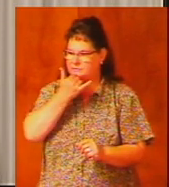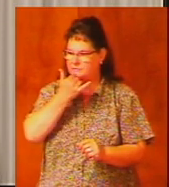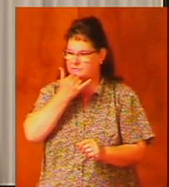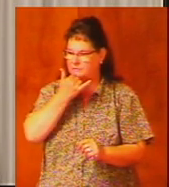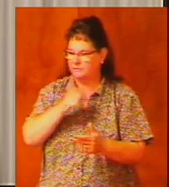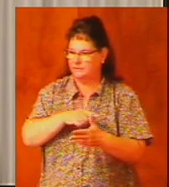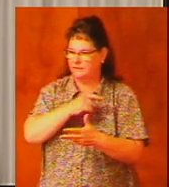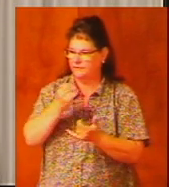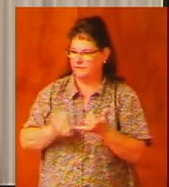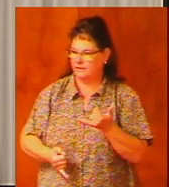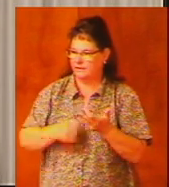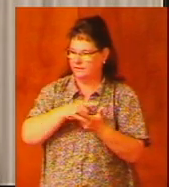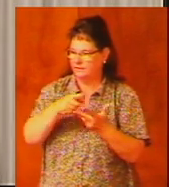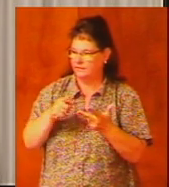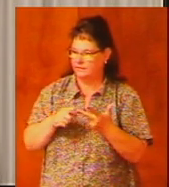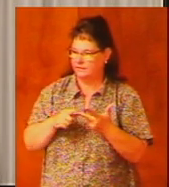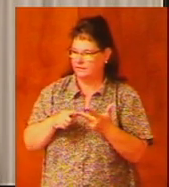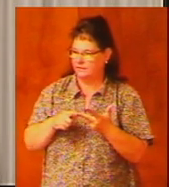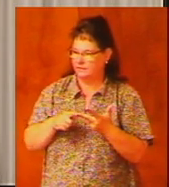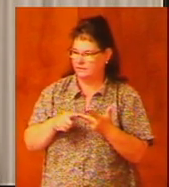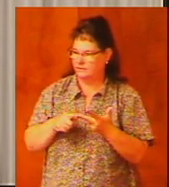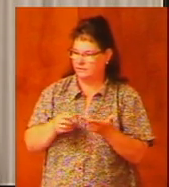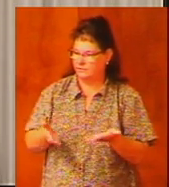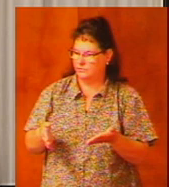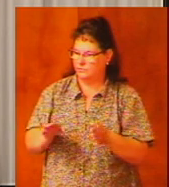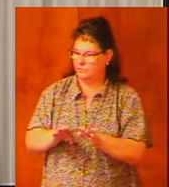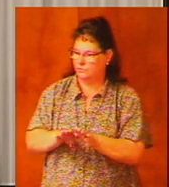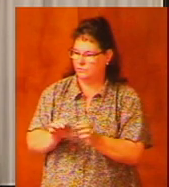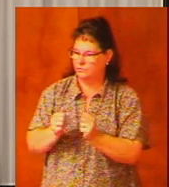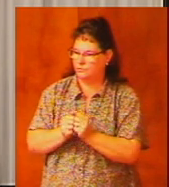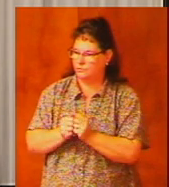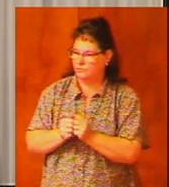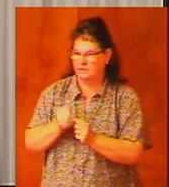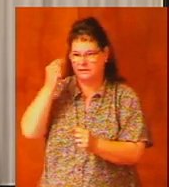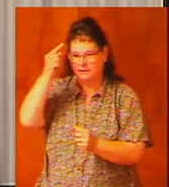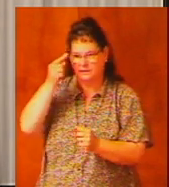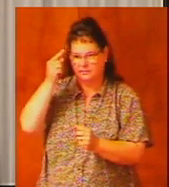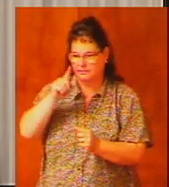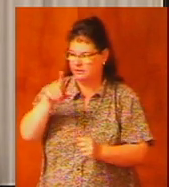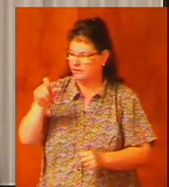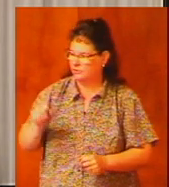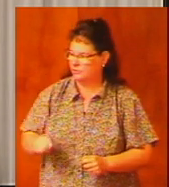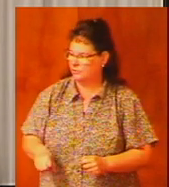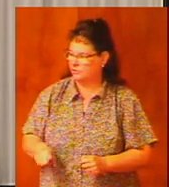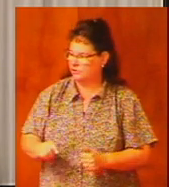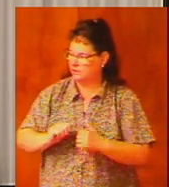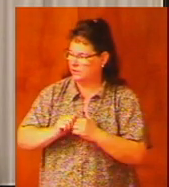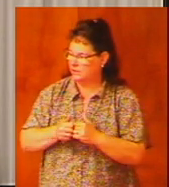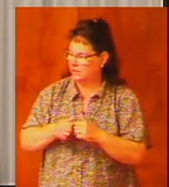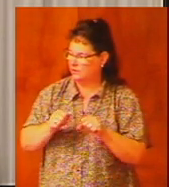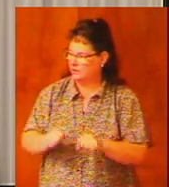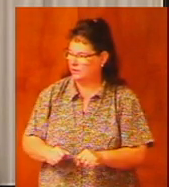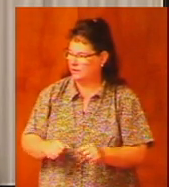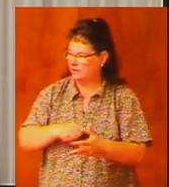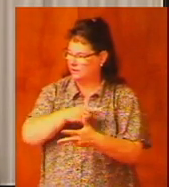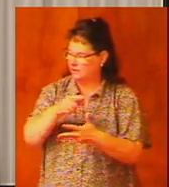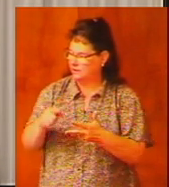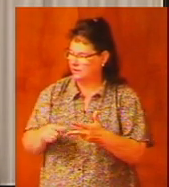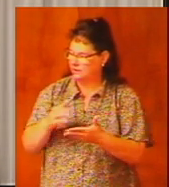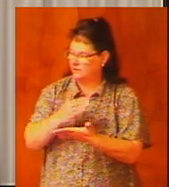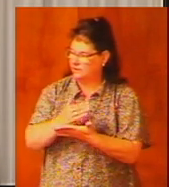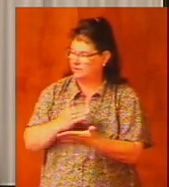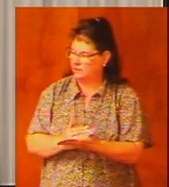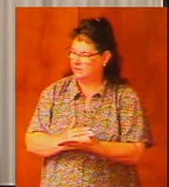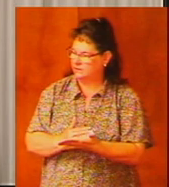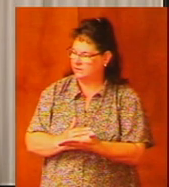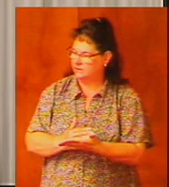And then finally, we'll bring our study to a close by considering the question, how can these lessons lessons be